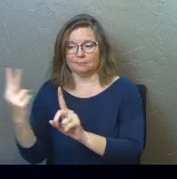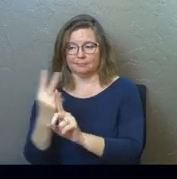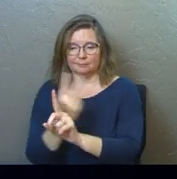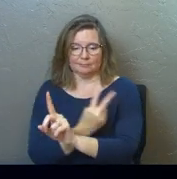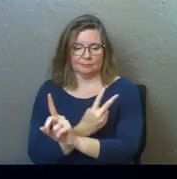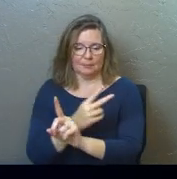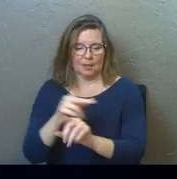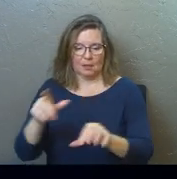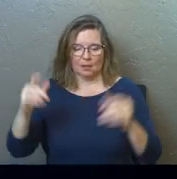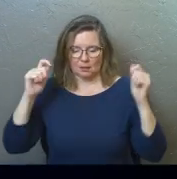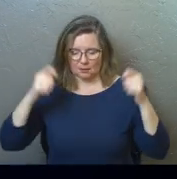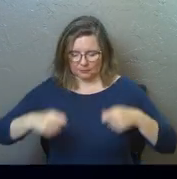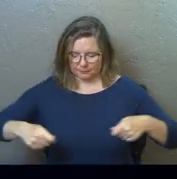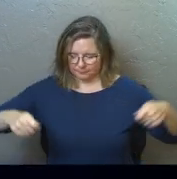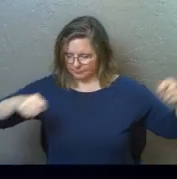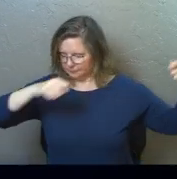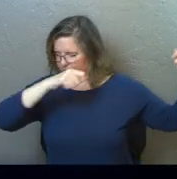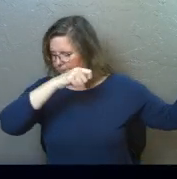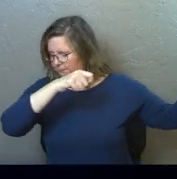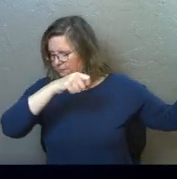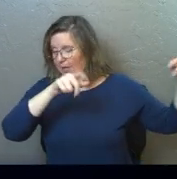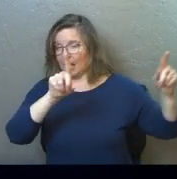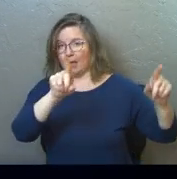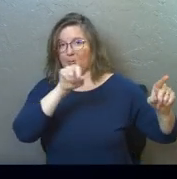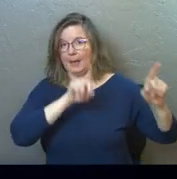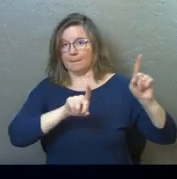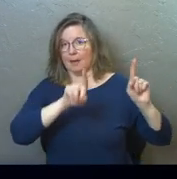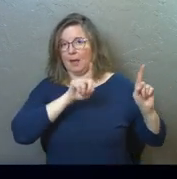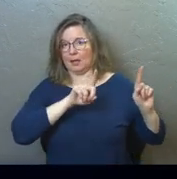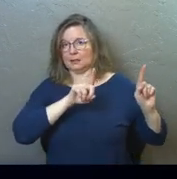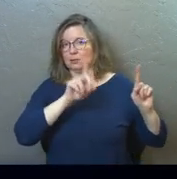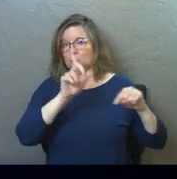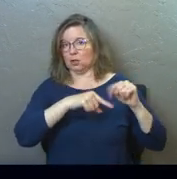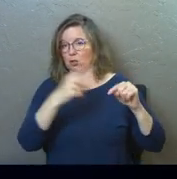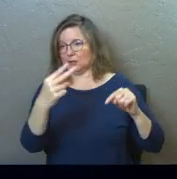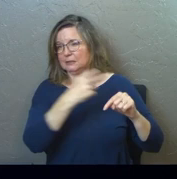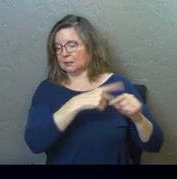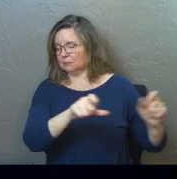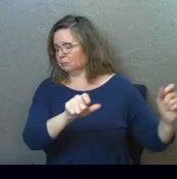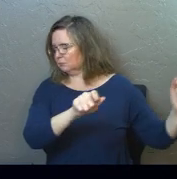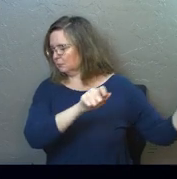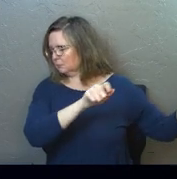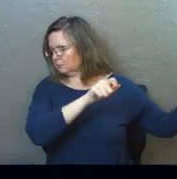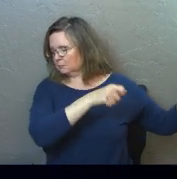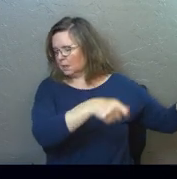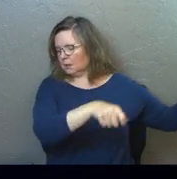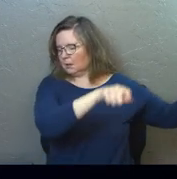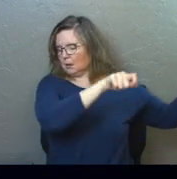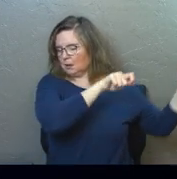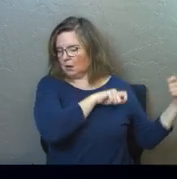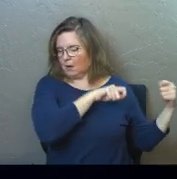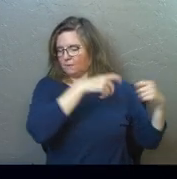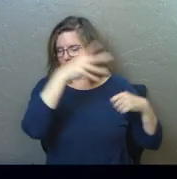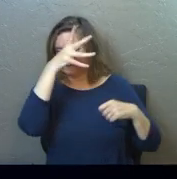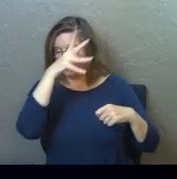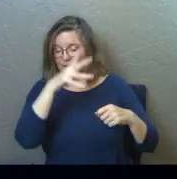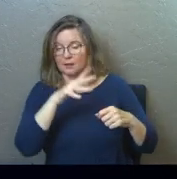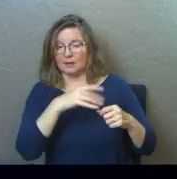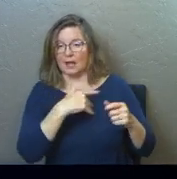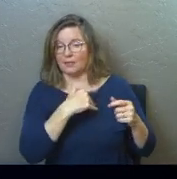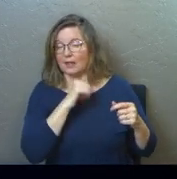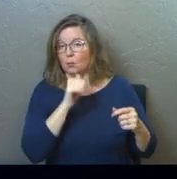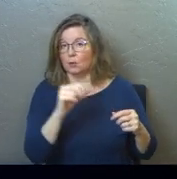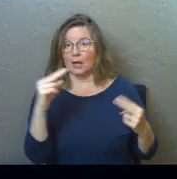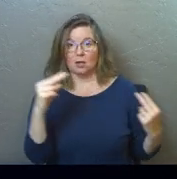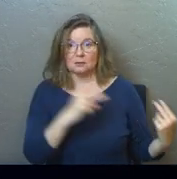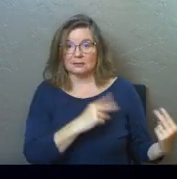held it up over their shoulders and they backed into the tent to cover their father. And as they did, they looked at the other